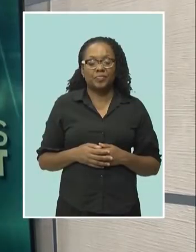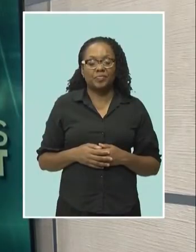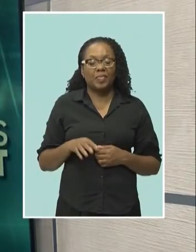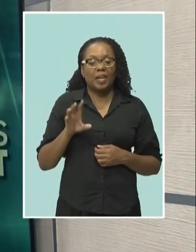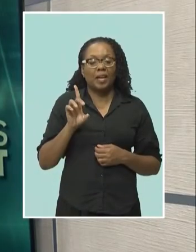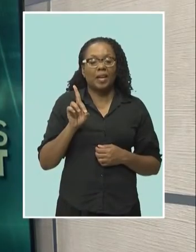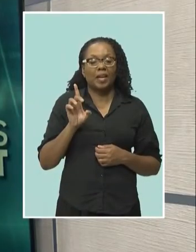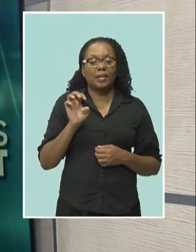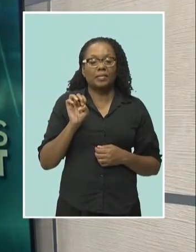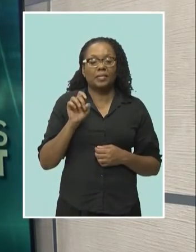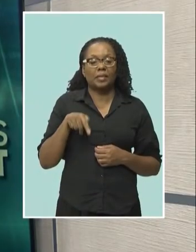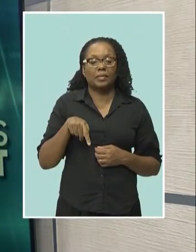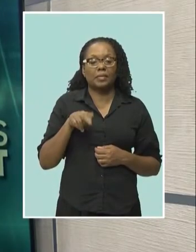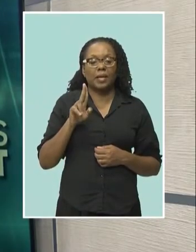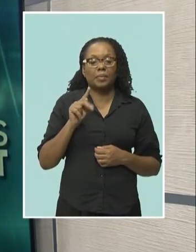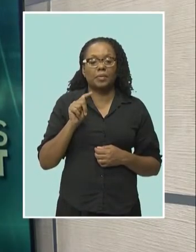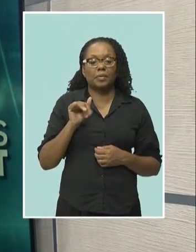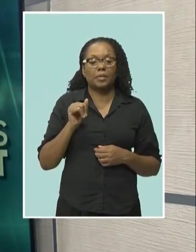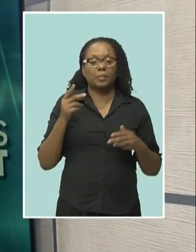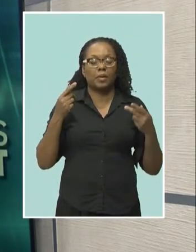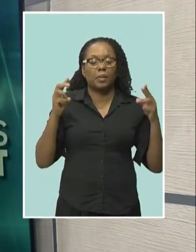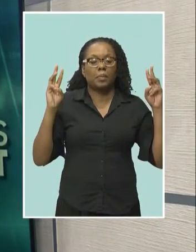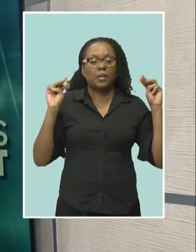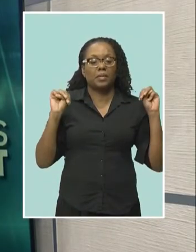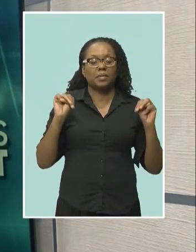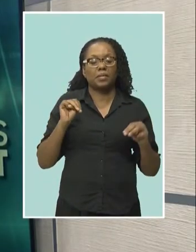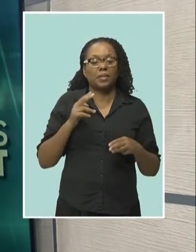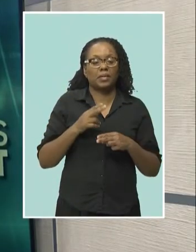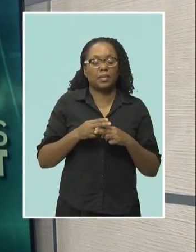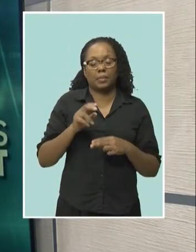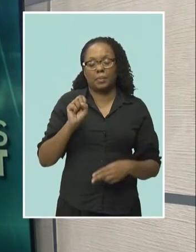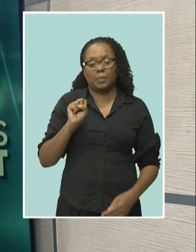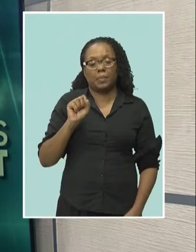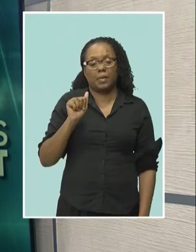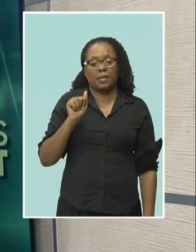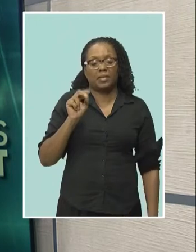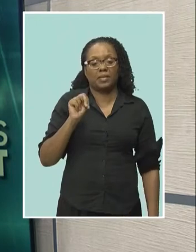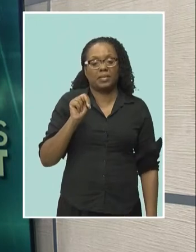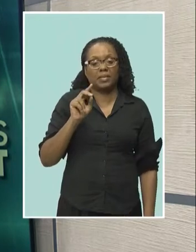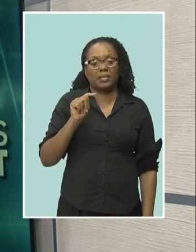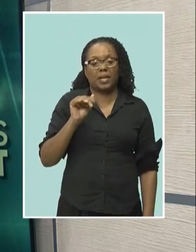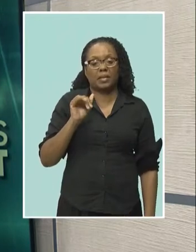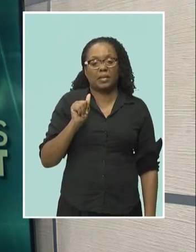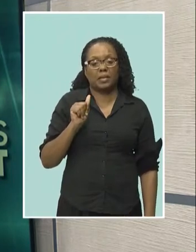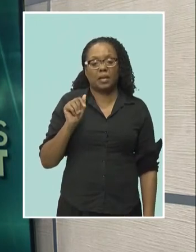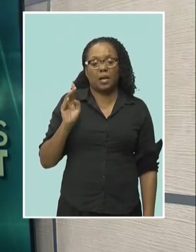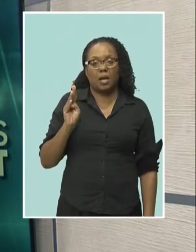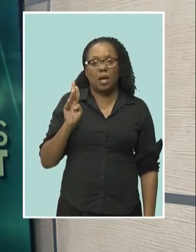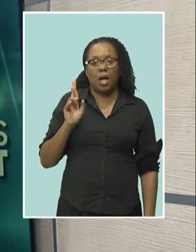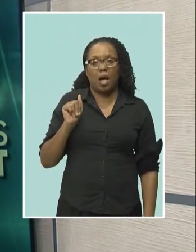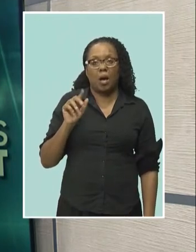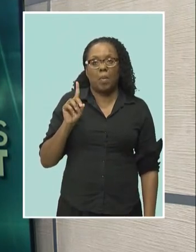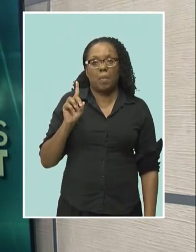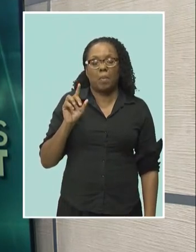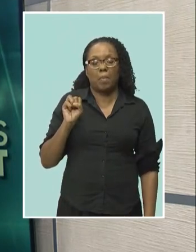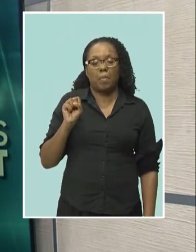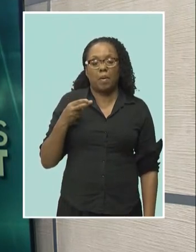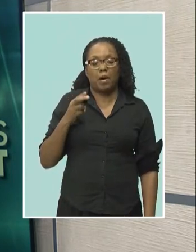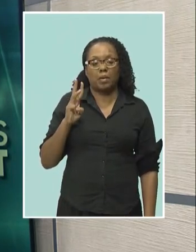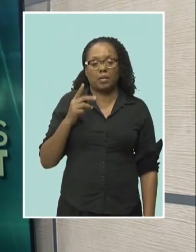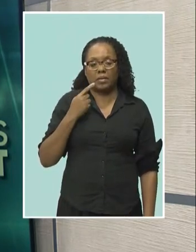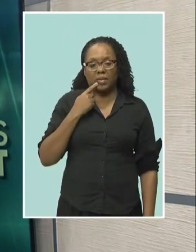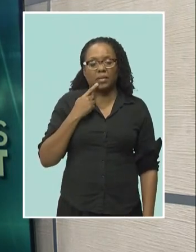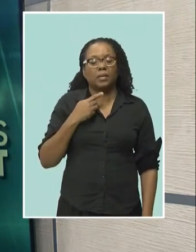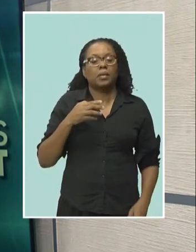Deputy Prime Minister and Minister of Transport, Works and Water Resources, Santia Bradshaw, says Harris Paints has played a pivotal role in assisting